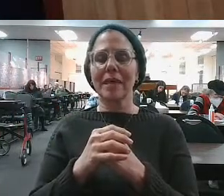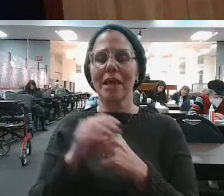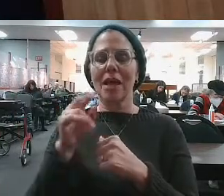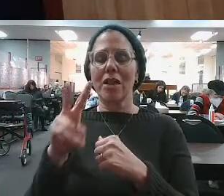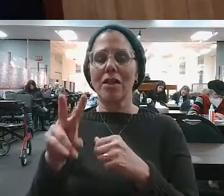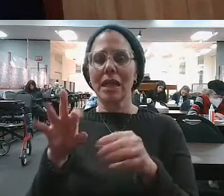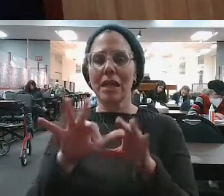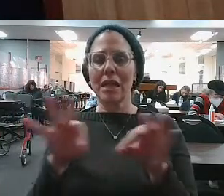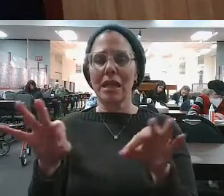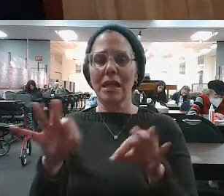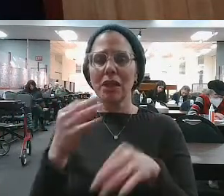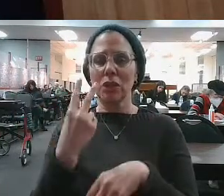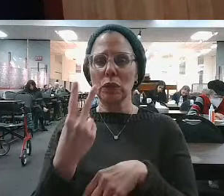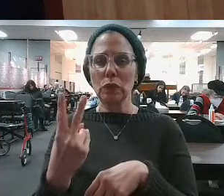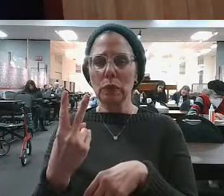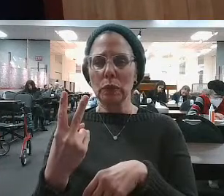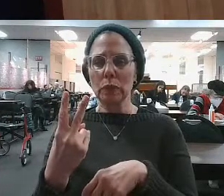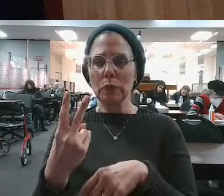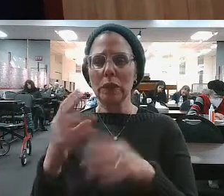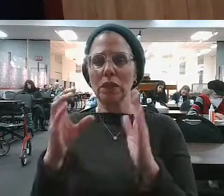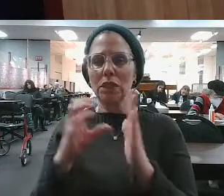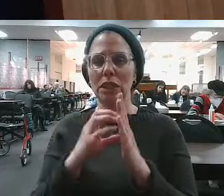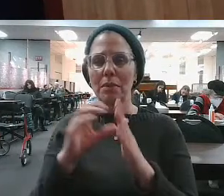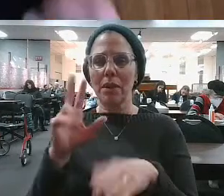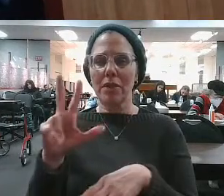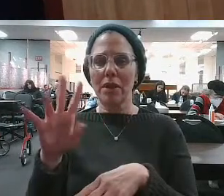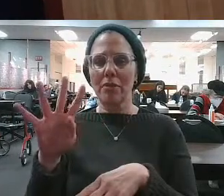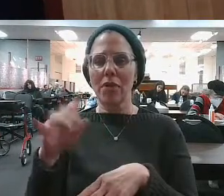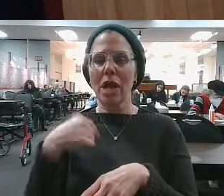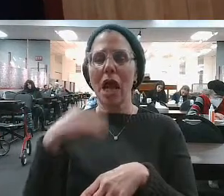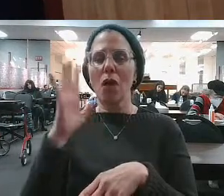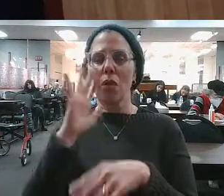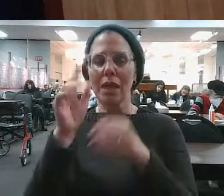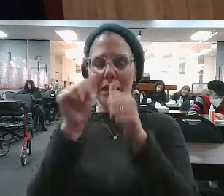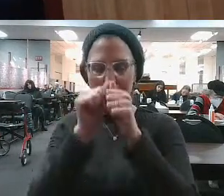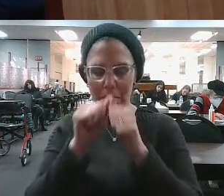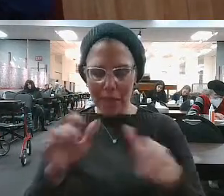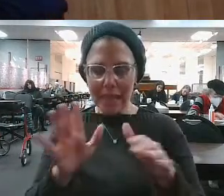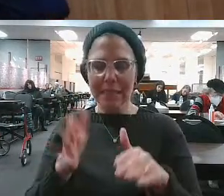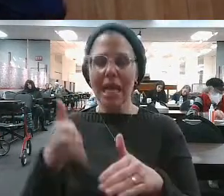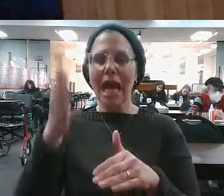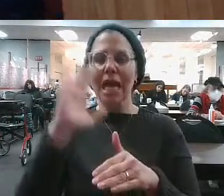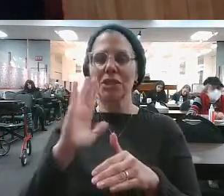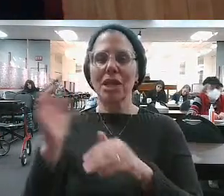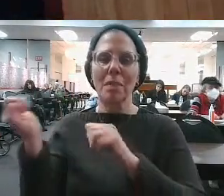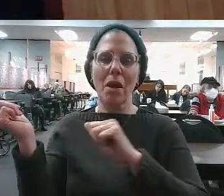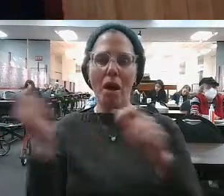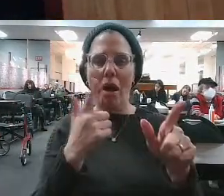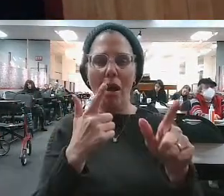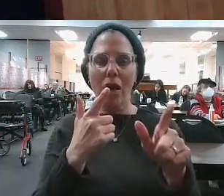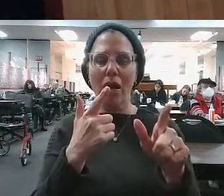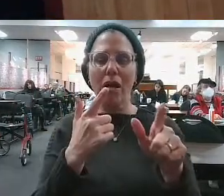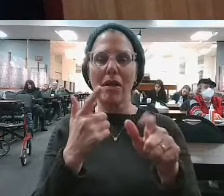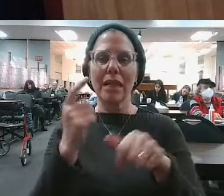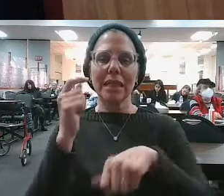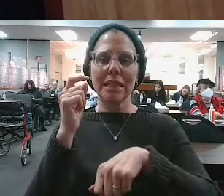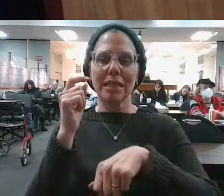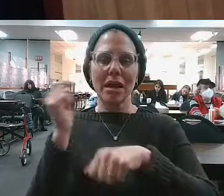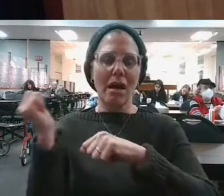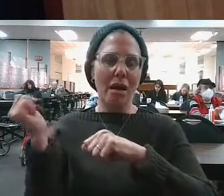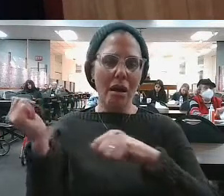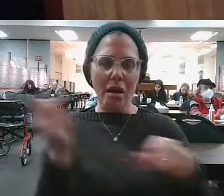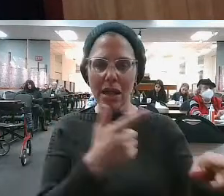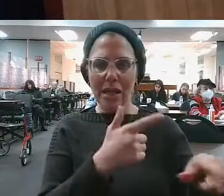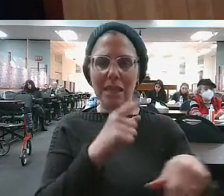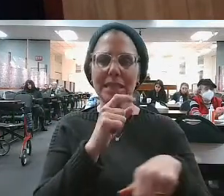will bless Hashem at all times. His praise is always in my mouth. So, remember,